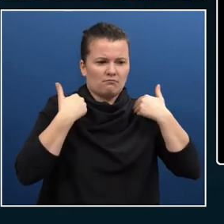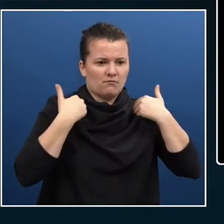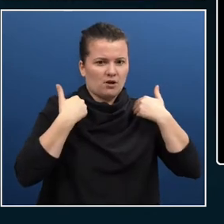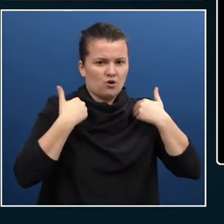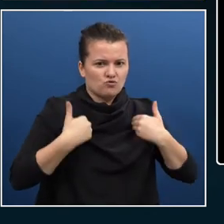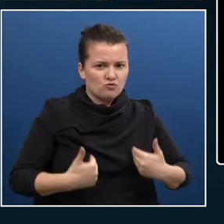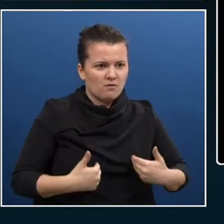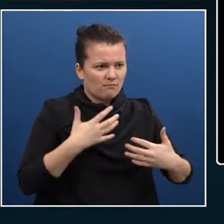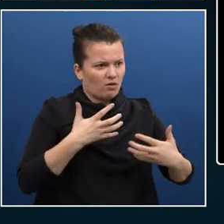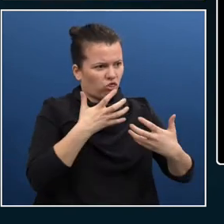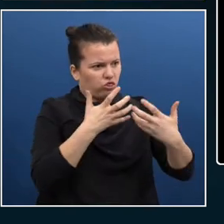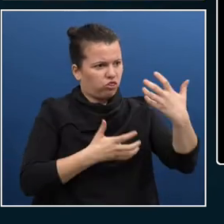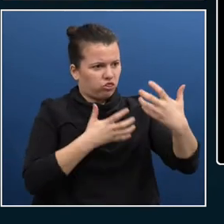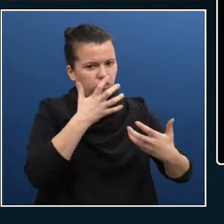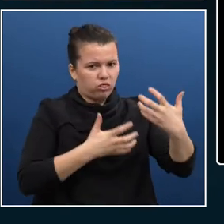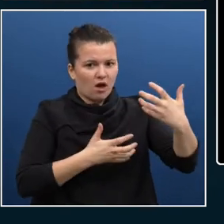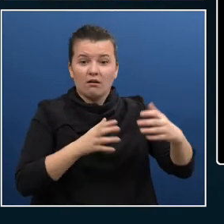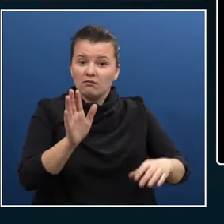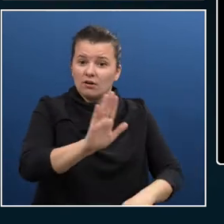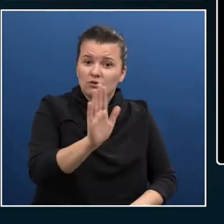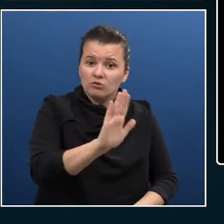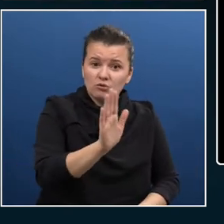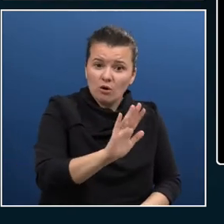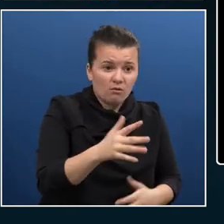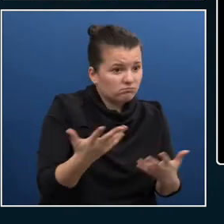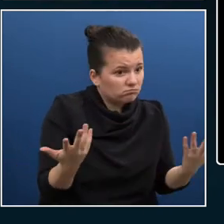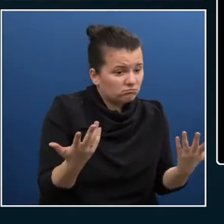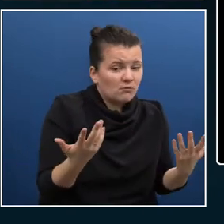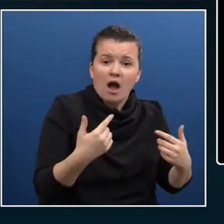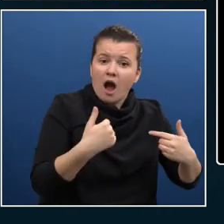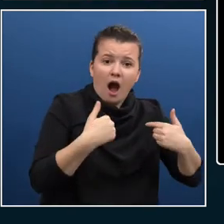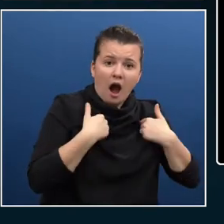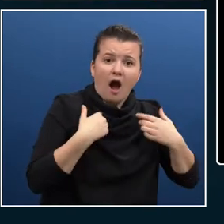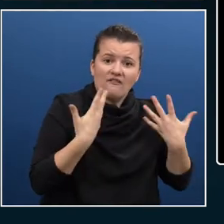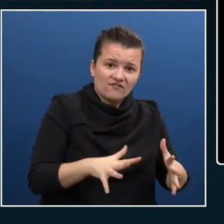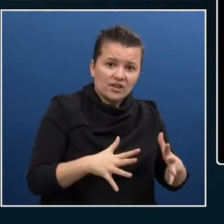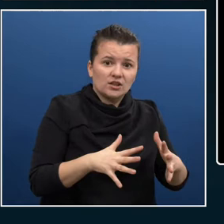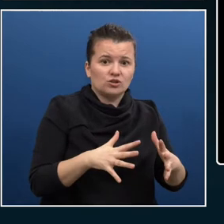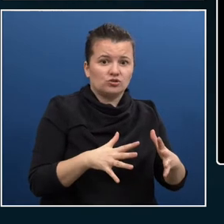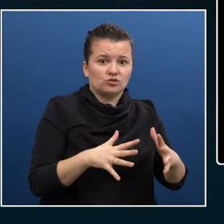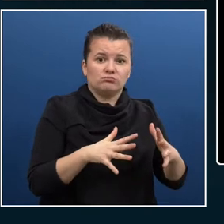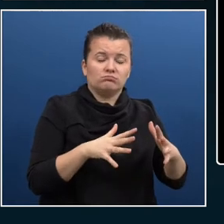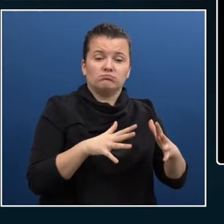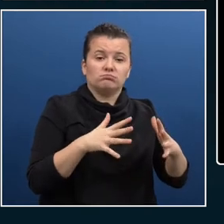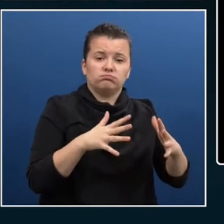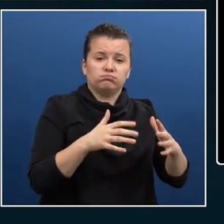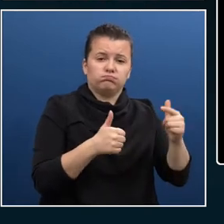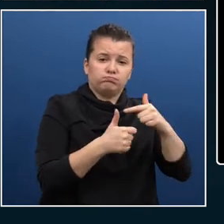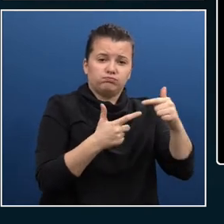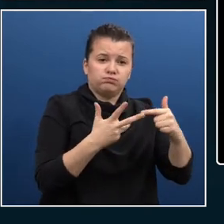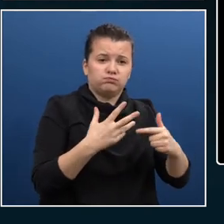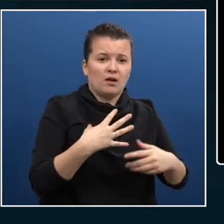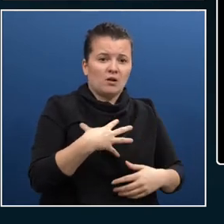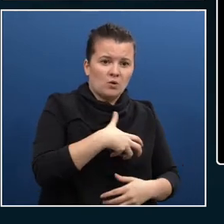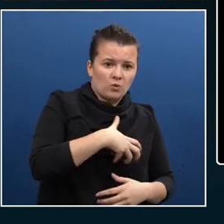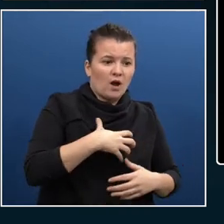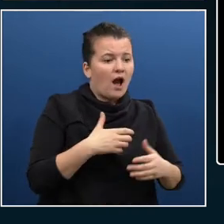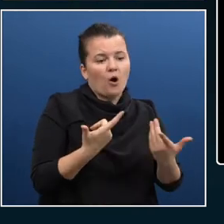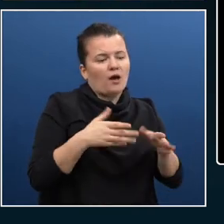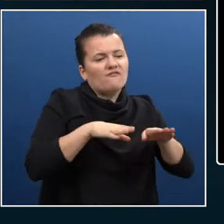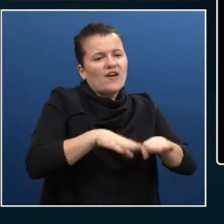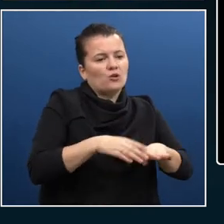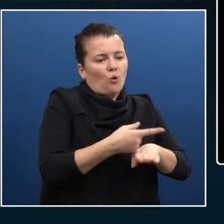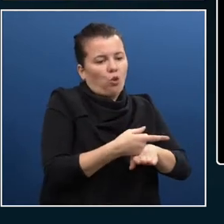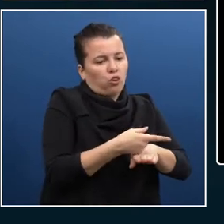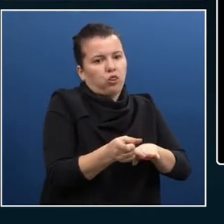midlife crisis, I bought one of those BMI scales. I got onto it. I put my weight at the time, 65 kilos. I've lost 15